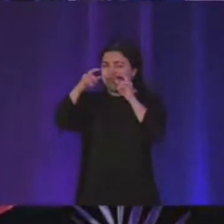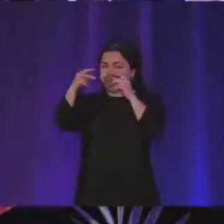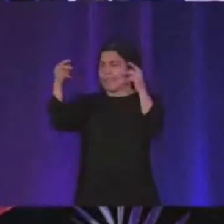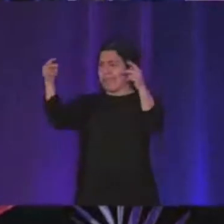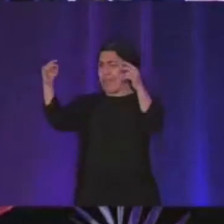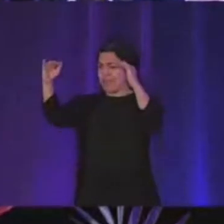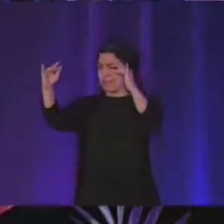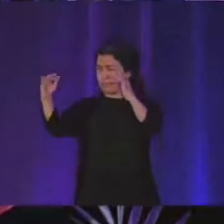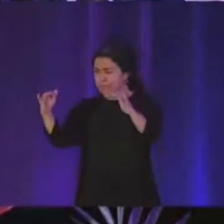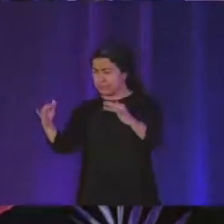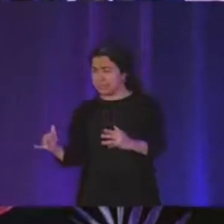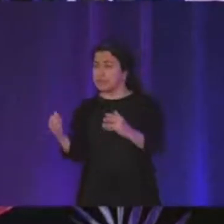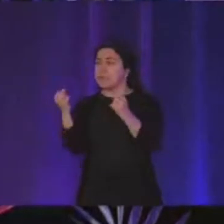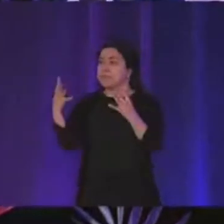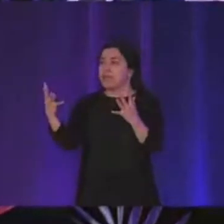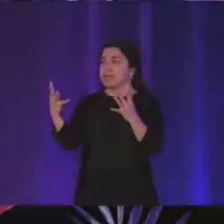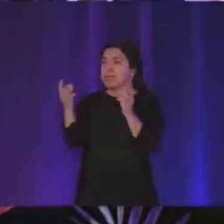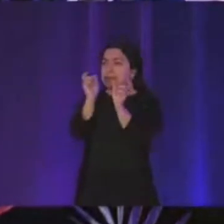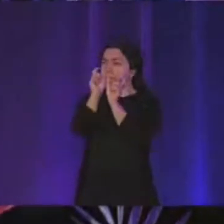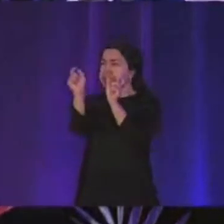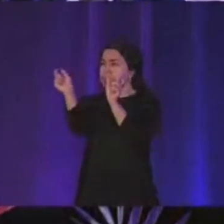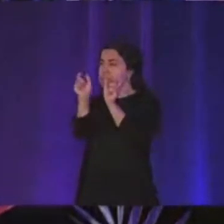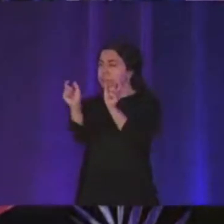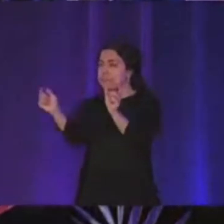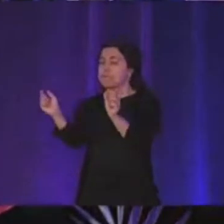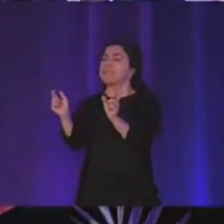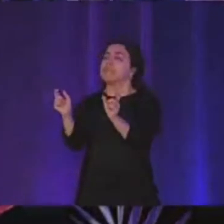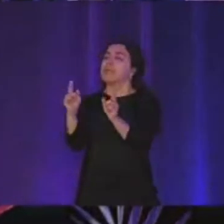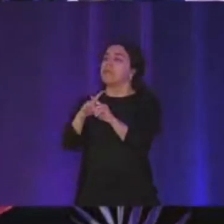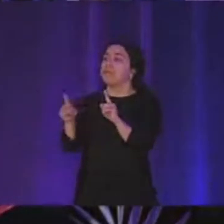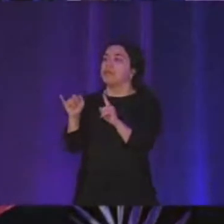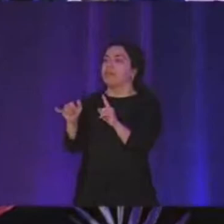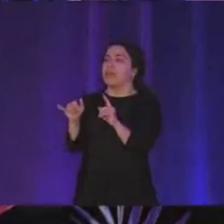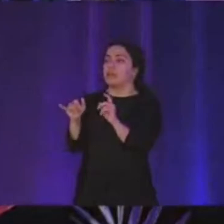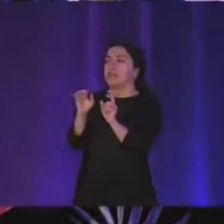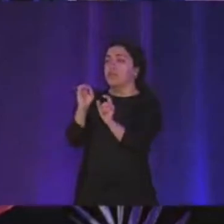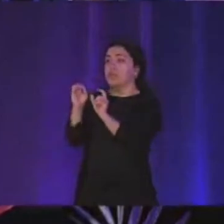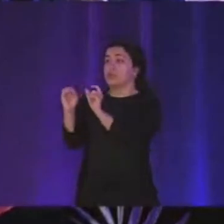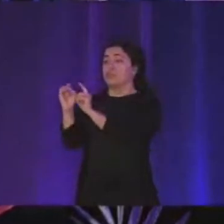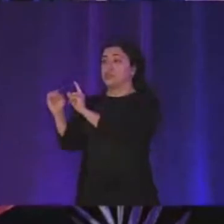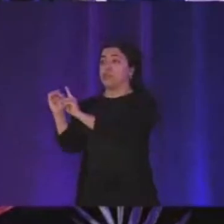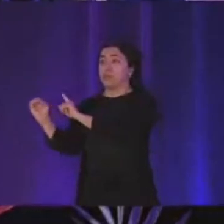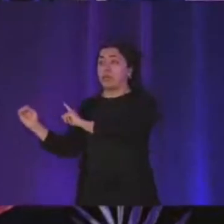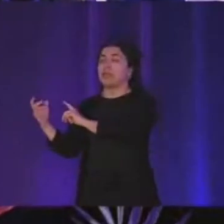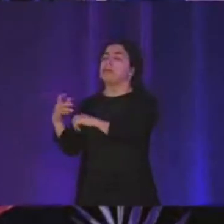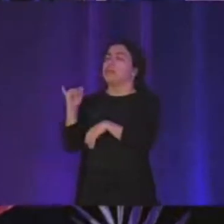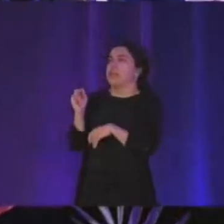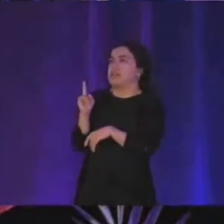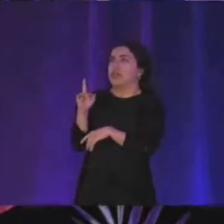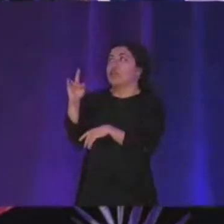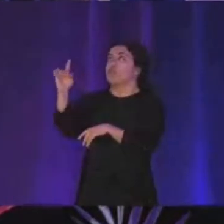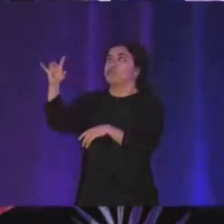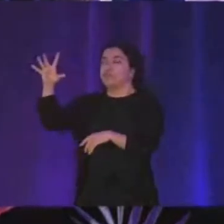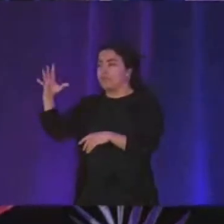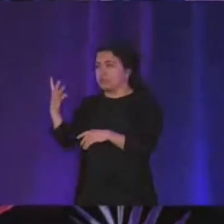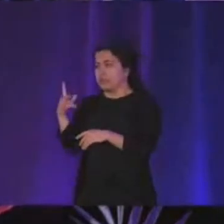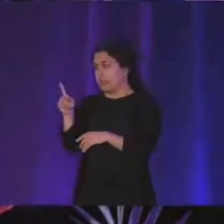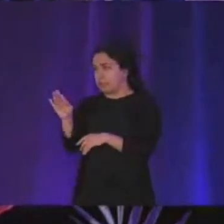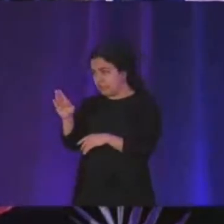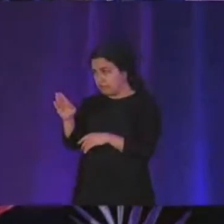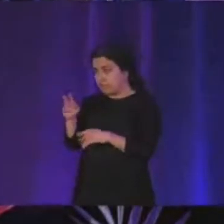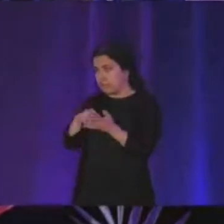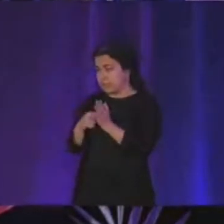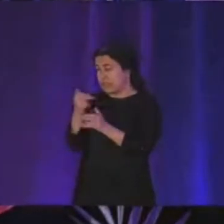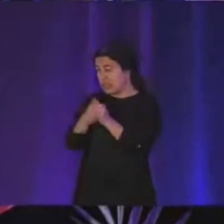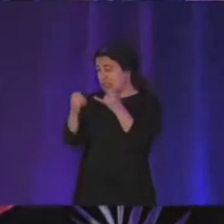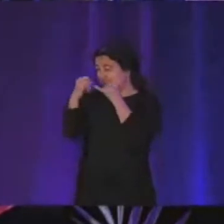tens of characters but the binary data is like hundreds of like hundreds of kilobytes and so like the overhead of each line is like